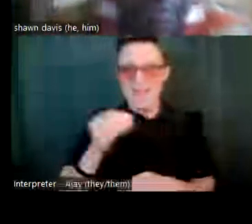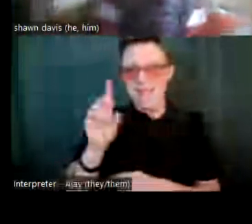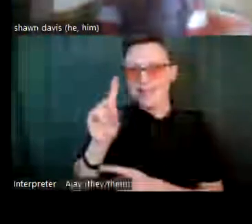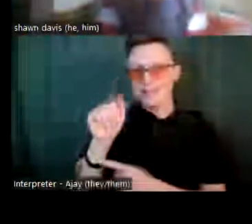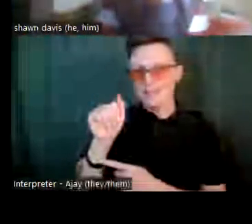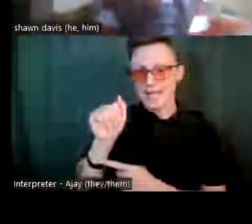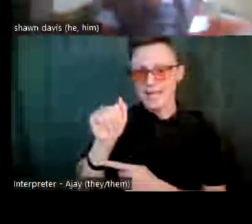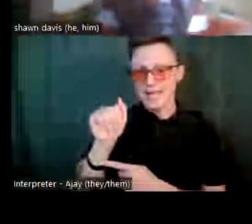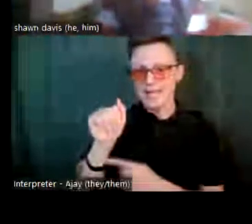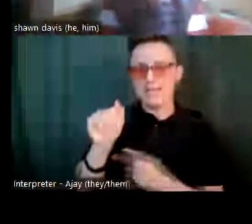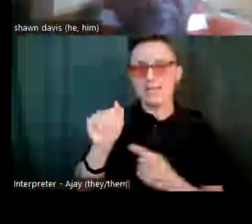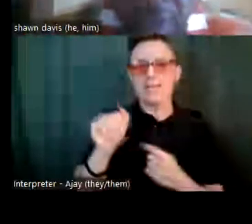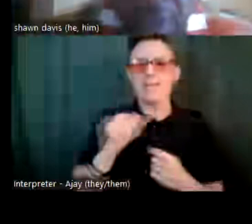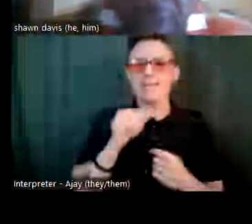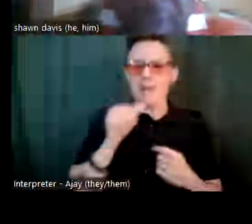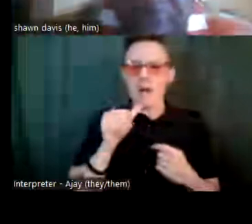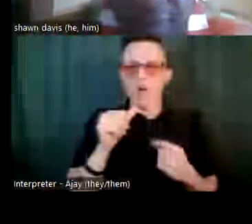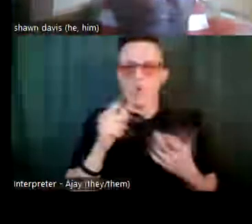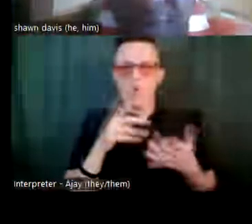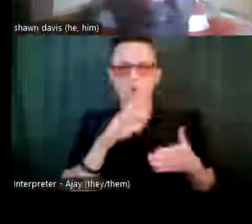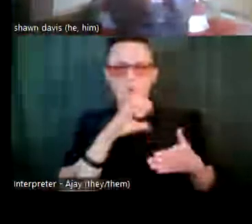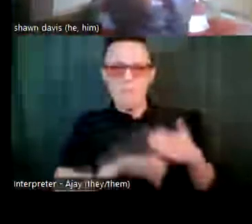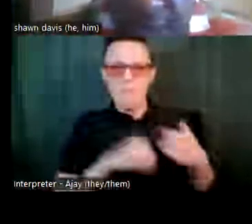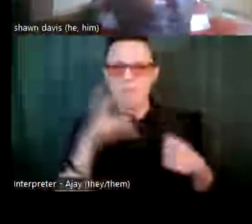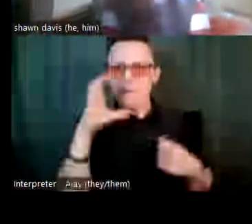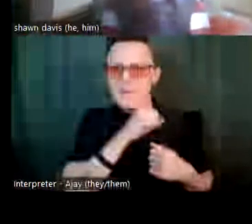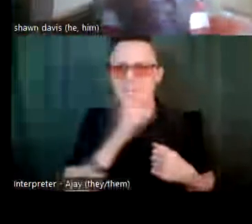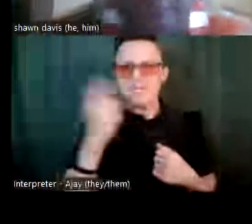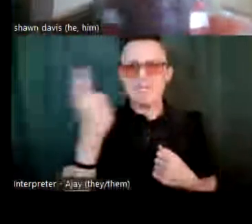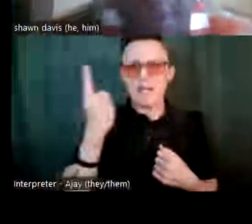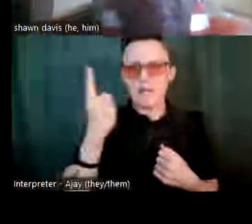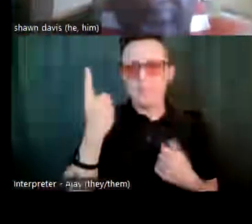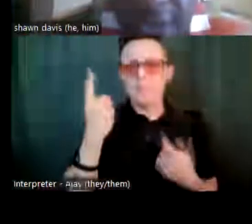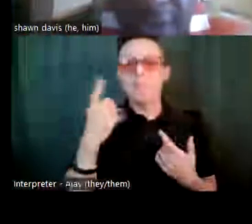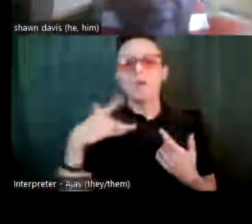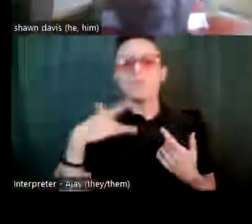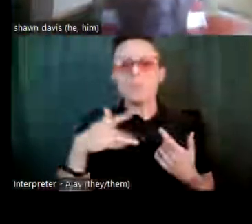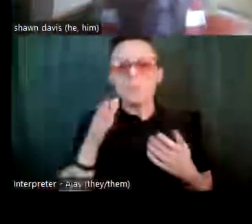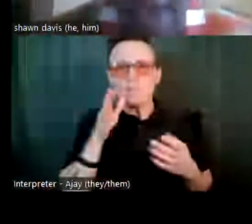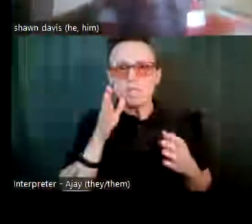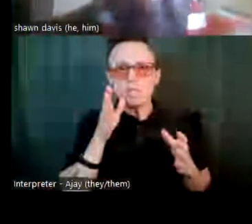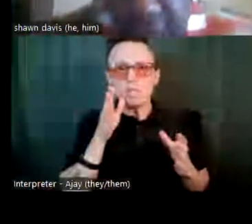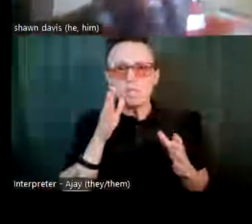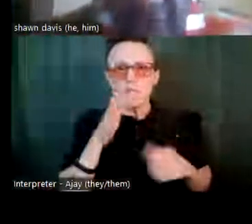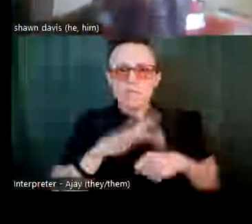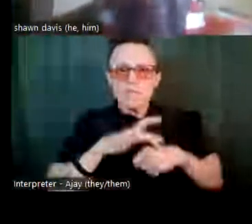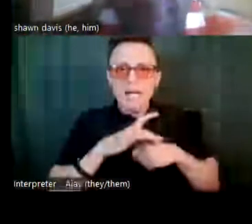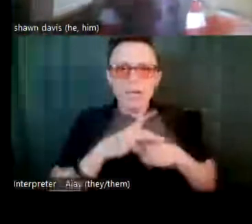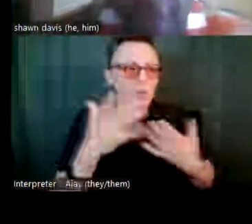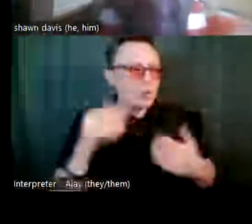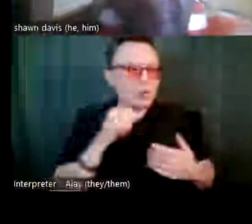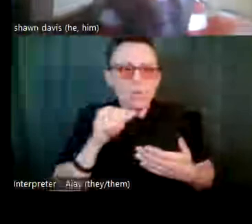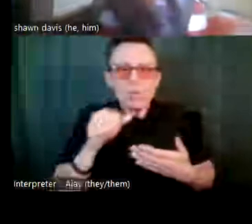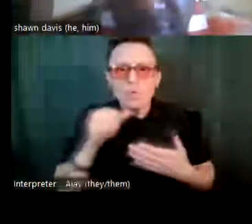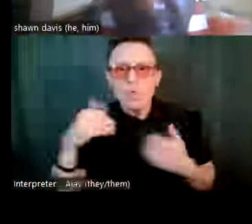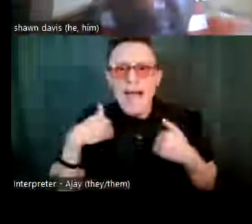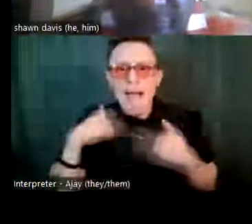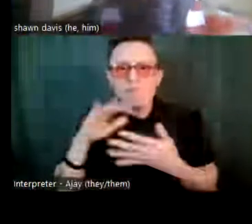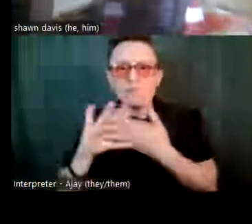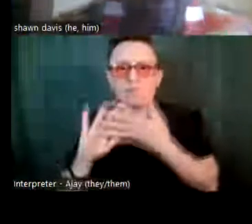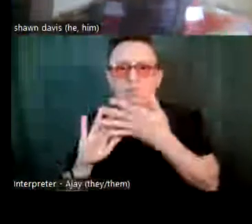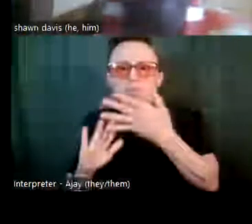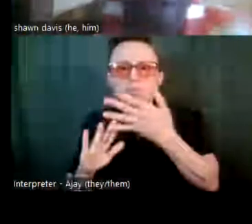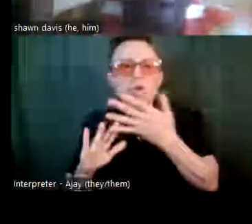from a deficit perspective to say, you know what, we spend so much time focusing on what they don't have. I spend a lot of time learning about his